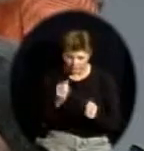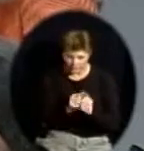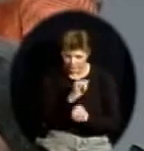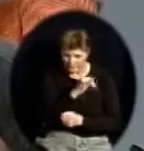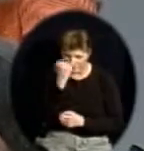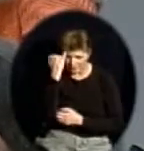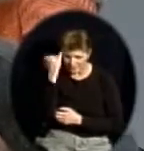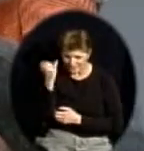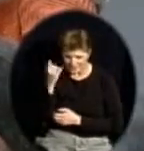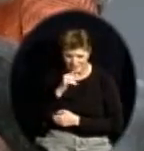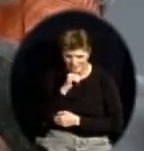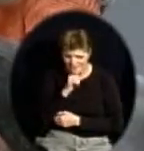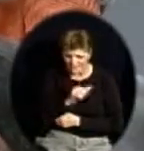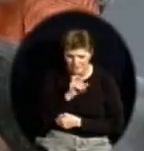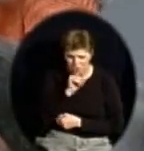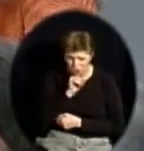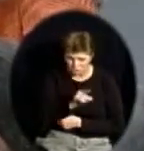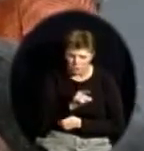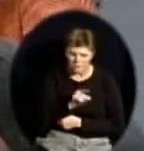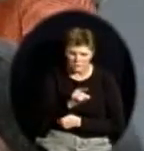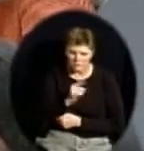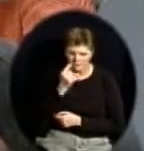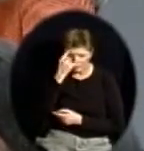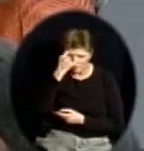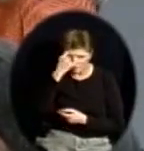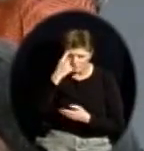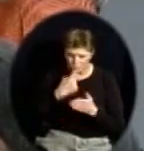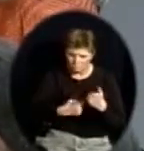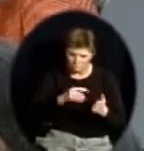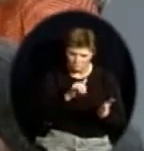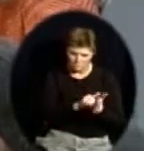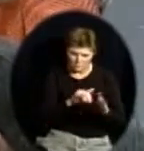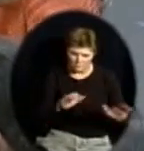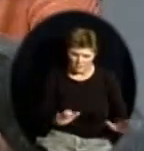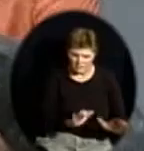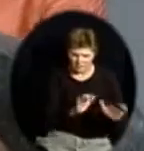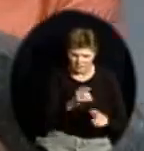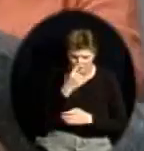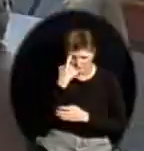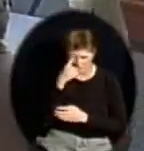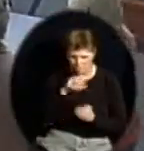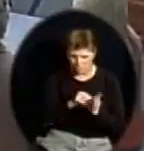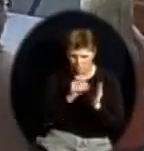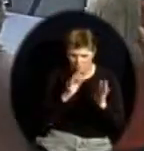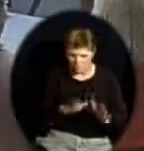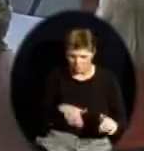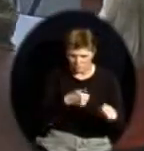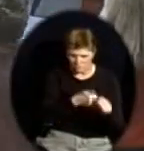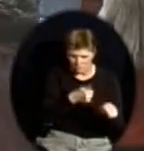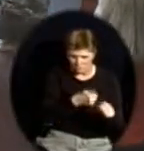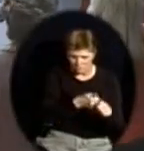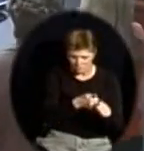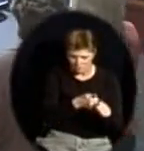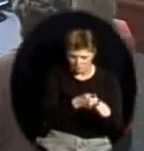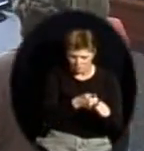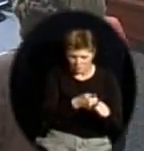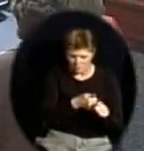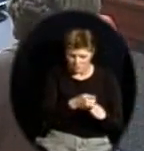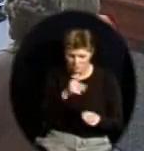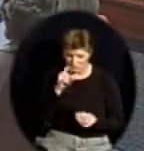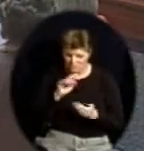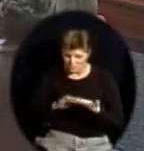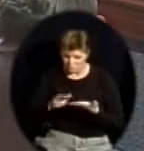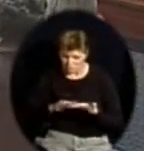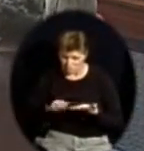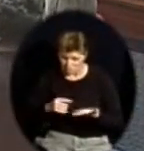disservice to students and families, especially our severe students. So as a concern, for lack of better words here, have to excuse my terminology,